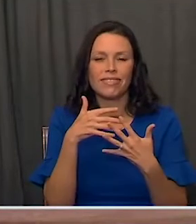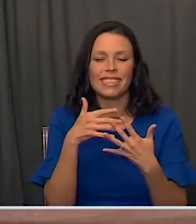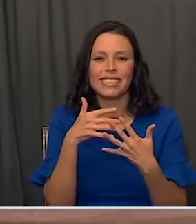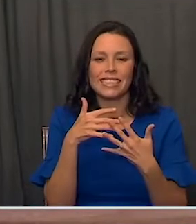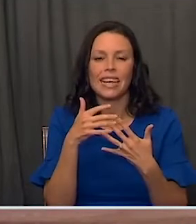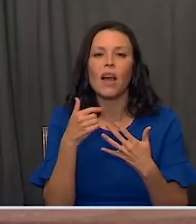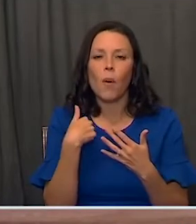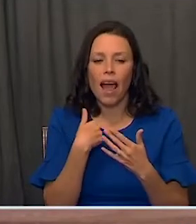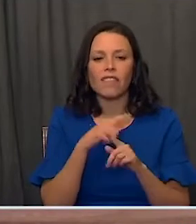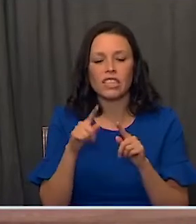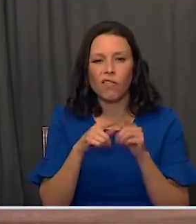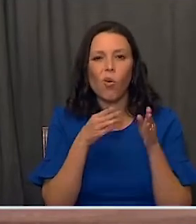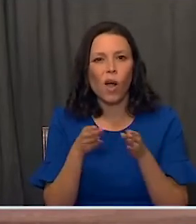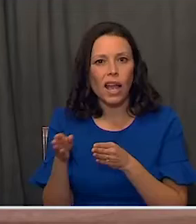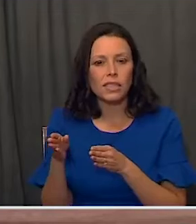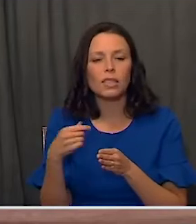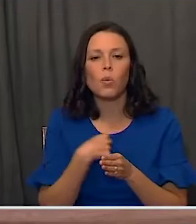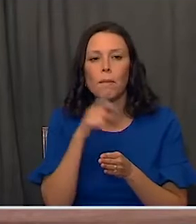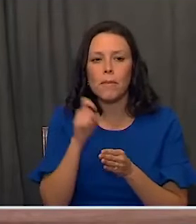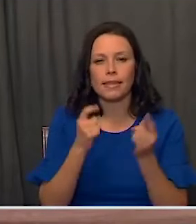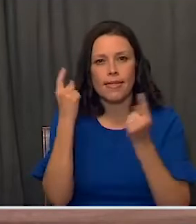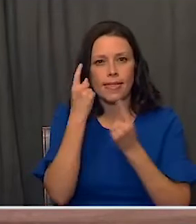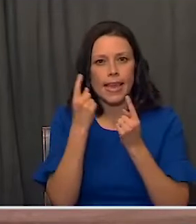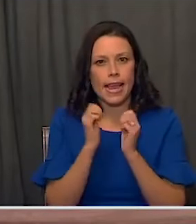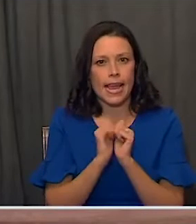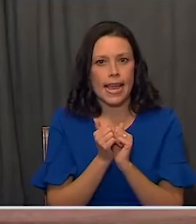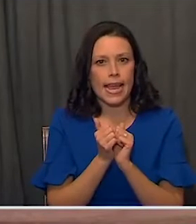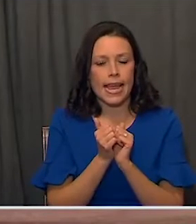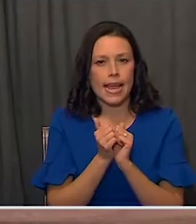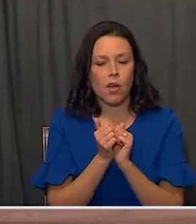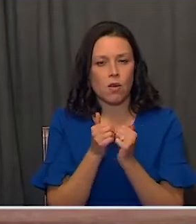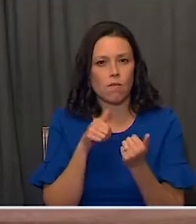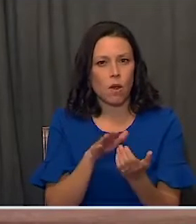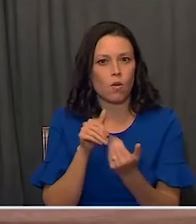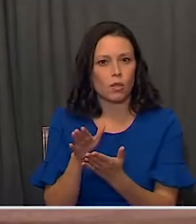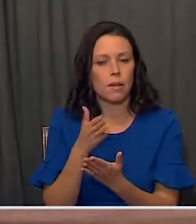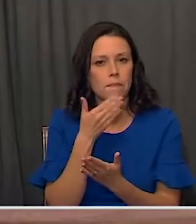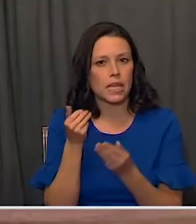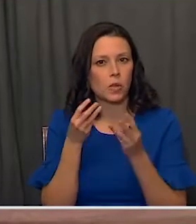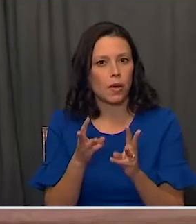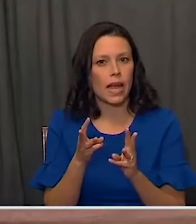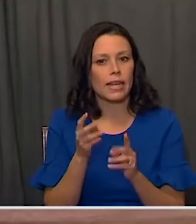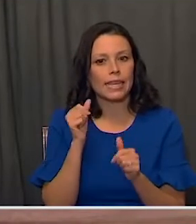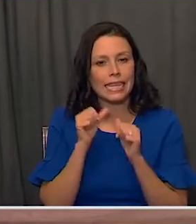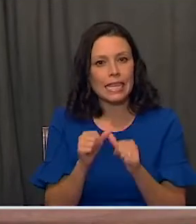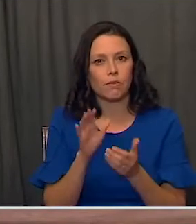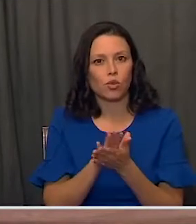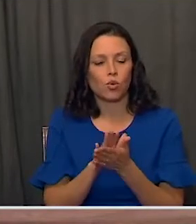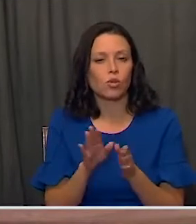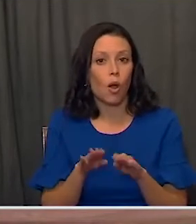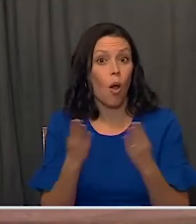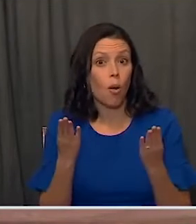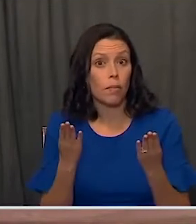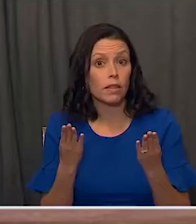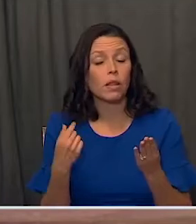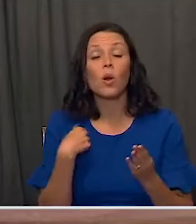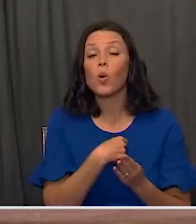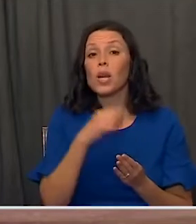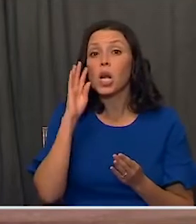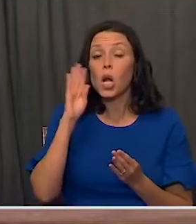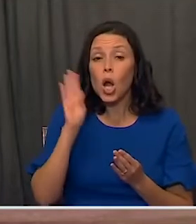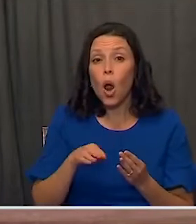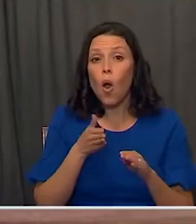There are tools we have and we must think through how best to use them to keep our schools open. We know